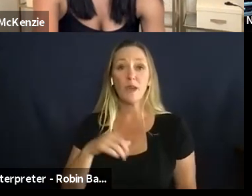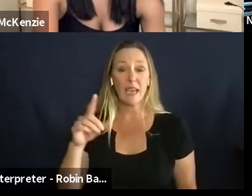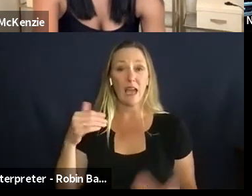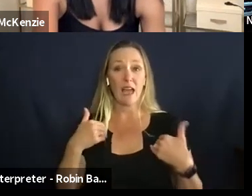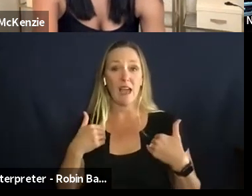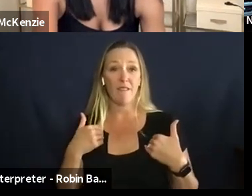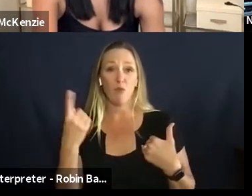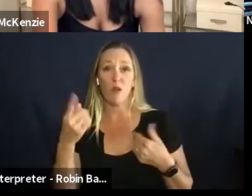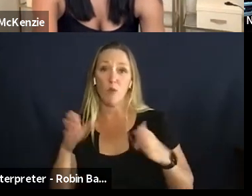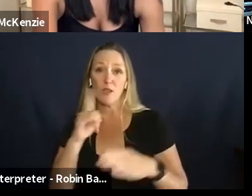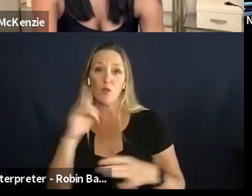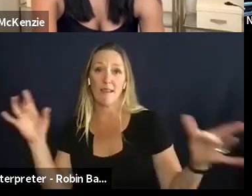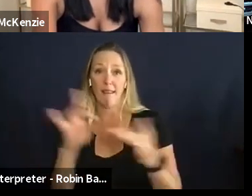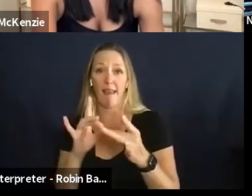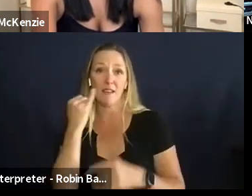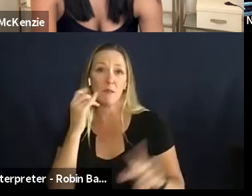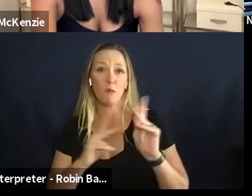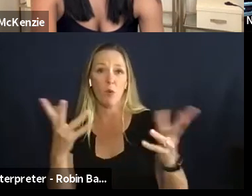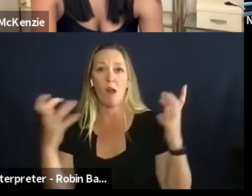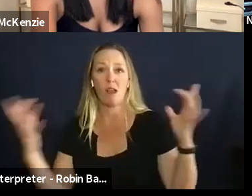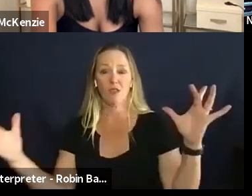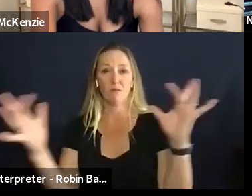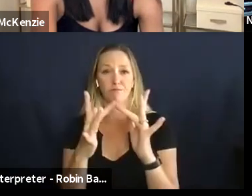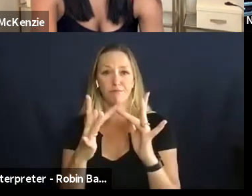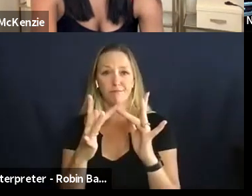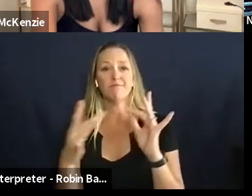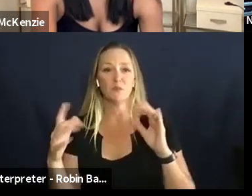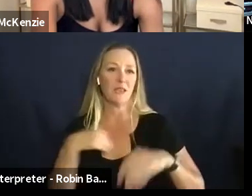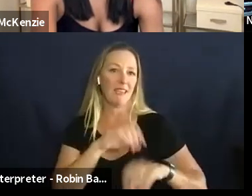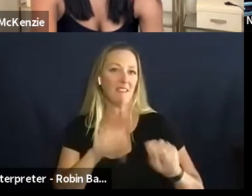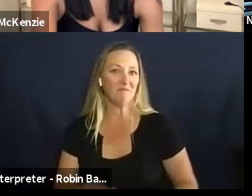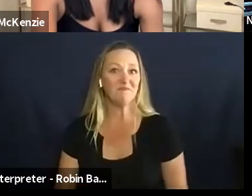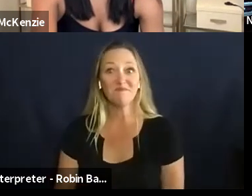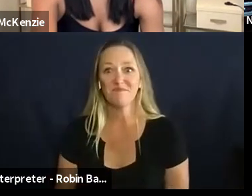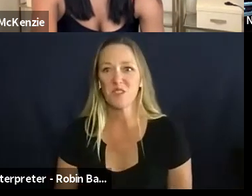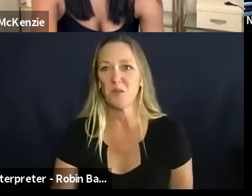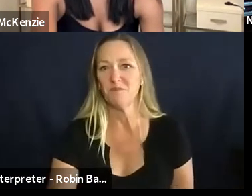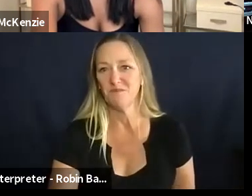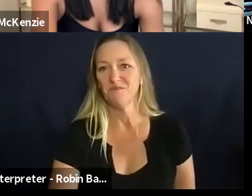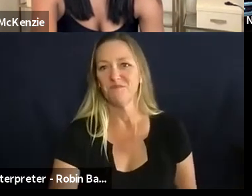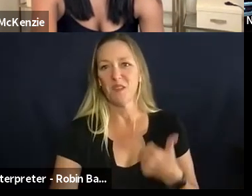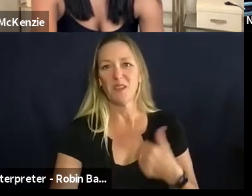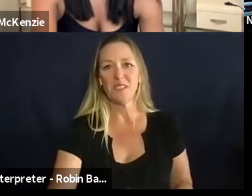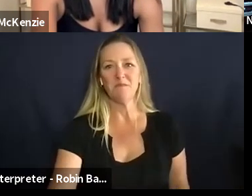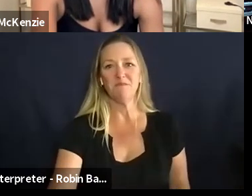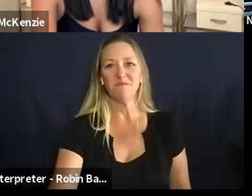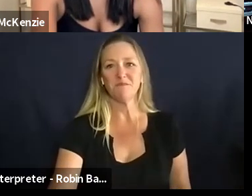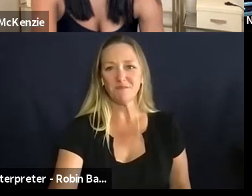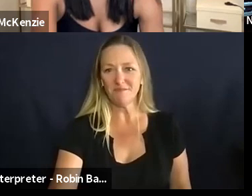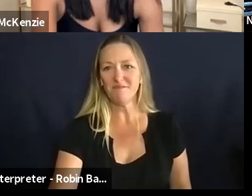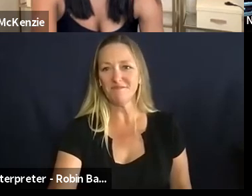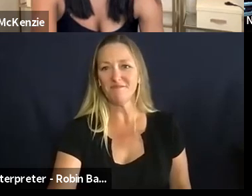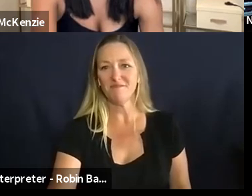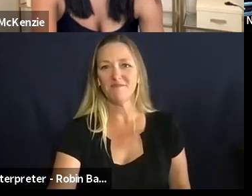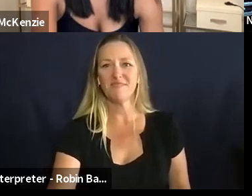anybody that wants to be connected um that was so yeah thank you um again